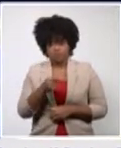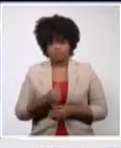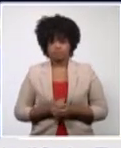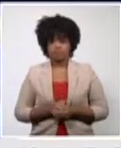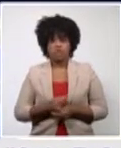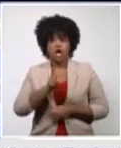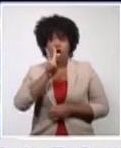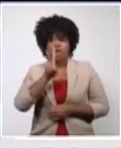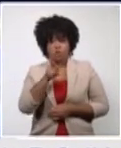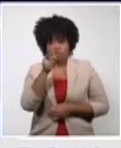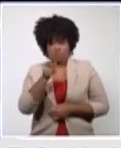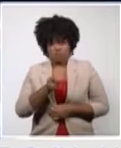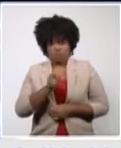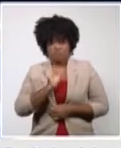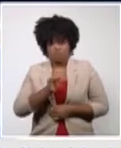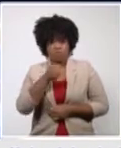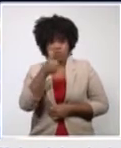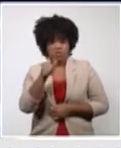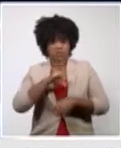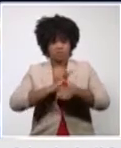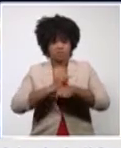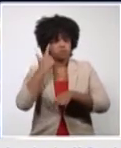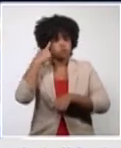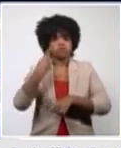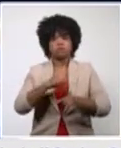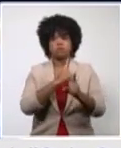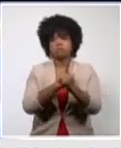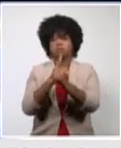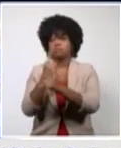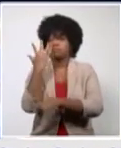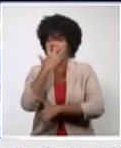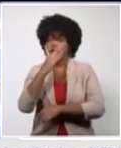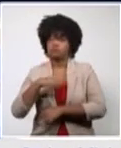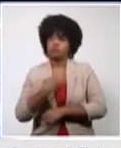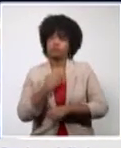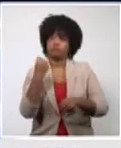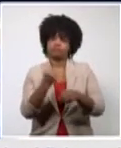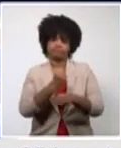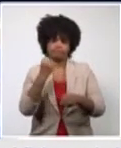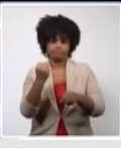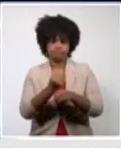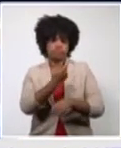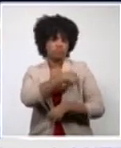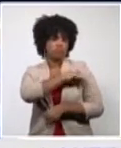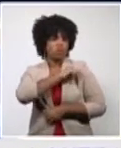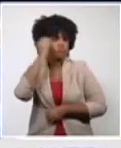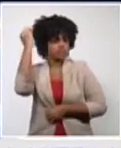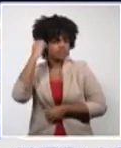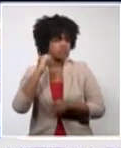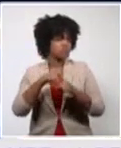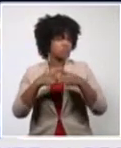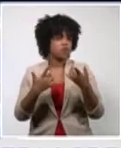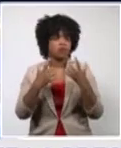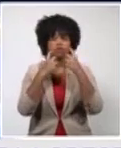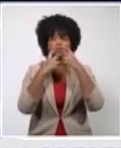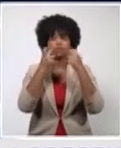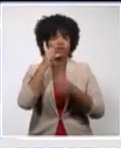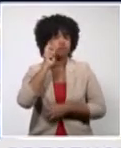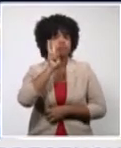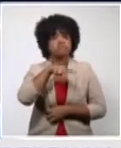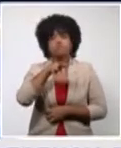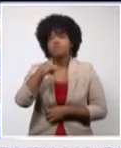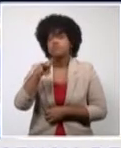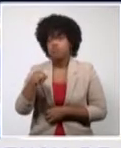We are working on finding it, and I think that our people already know why it is important to find it. And in this way,